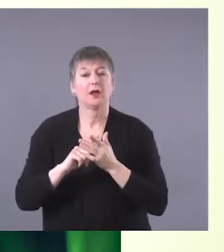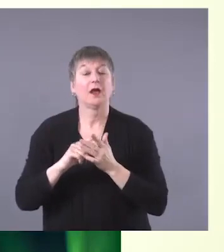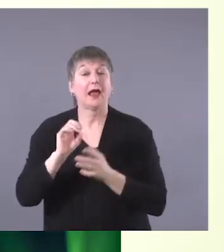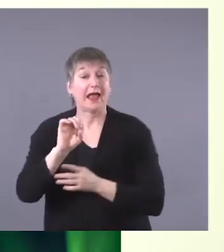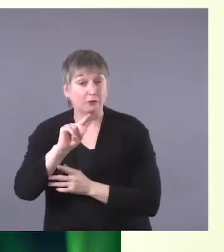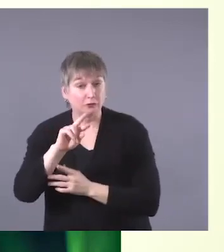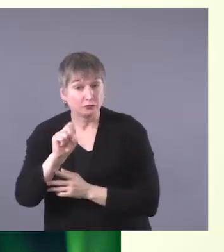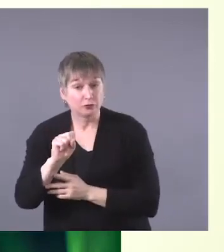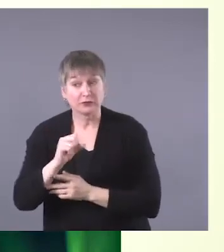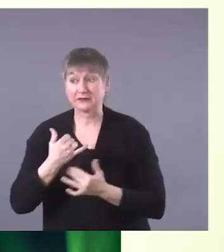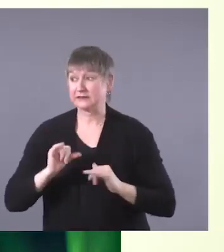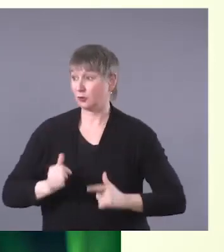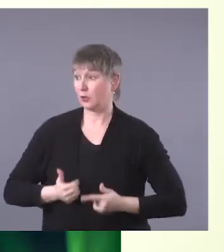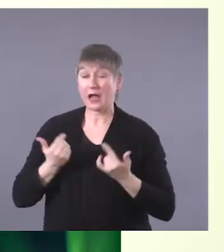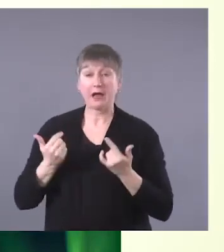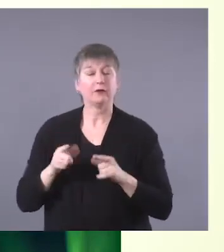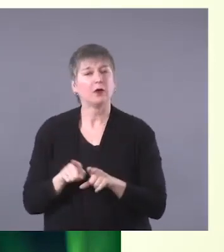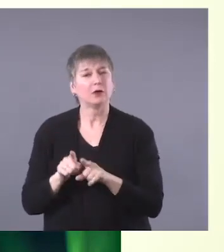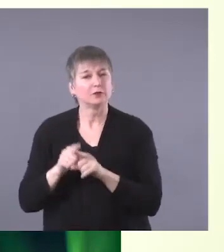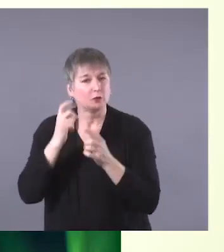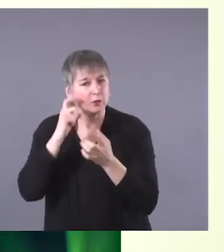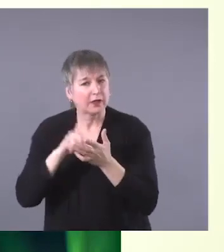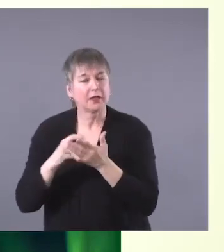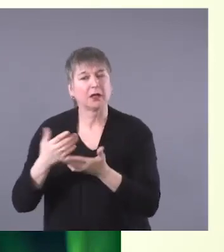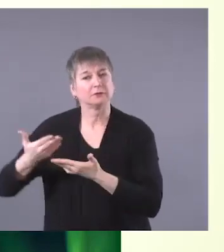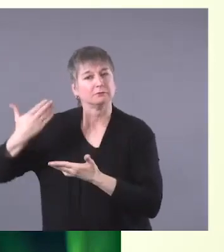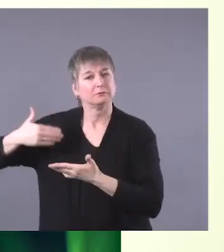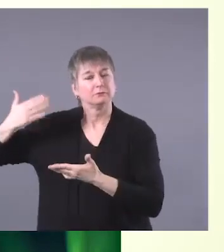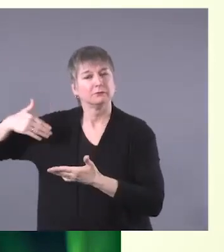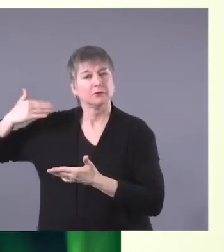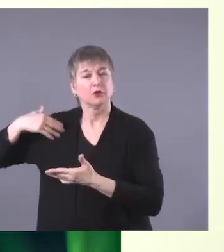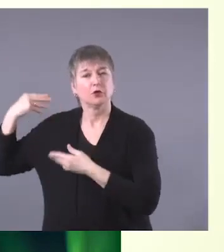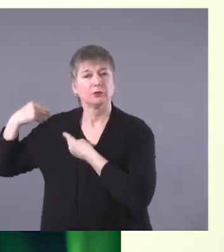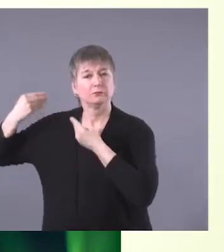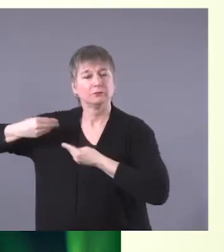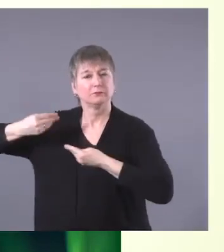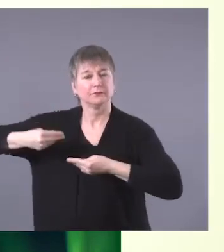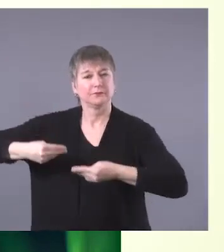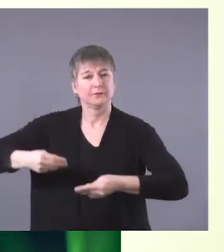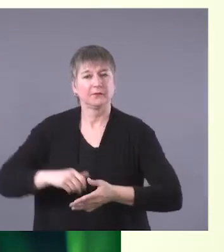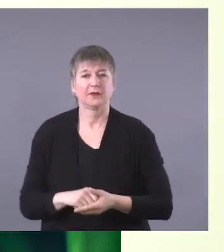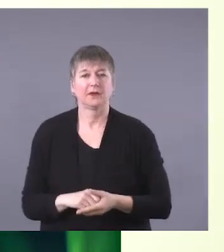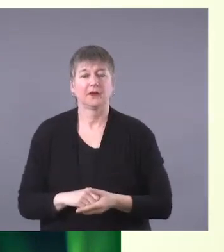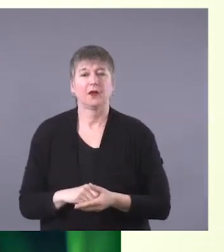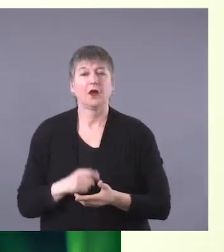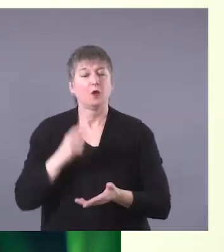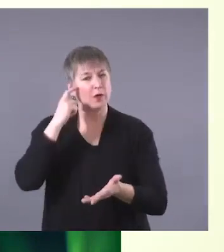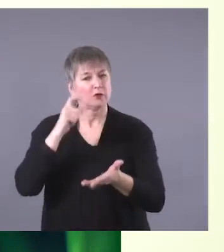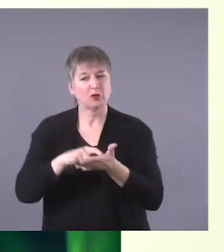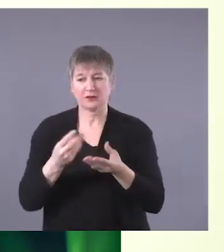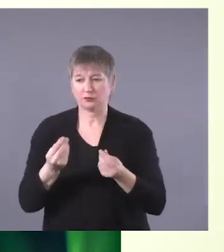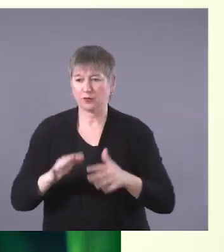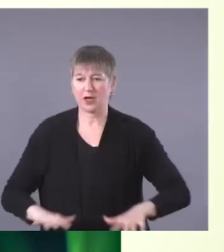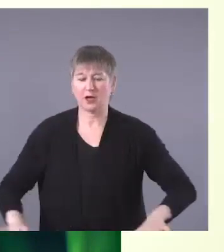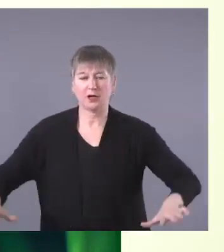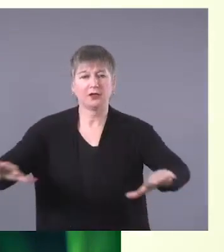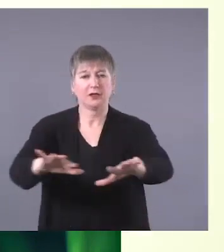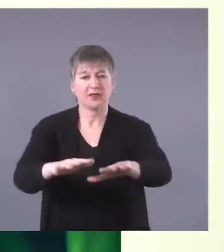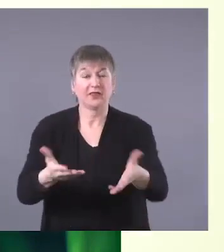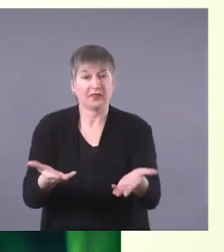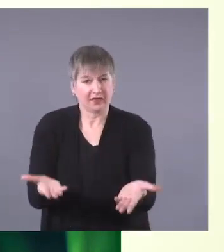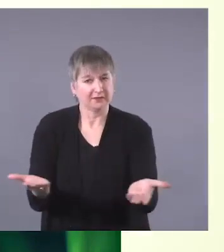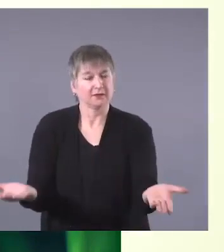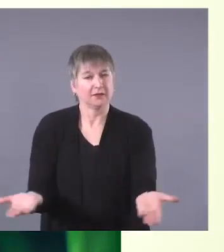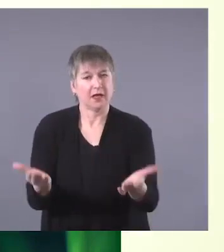land is an act of reconciliation and an expression of our gratitude to those whose territory we reside on or